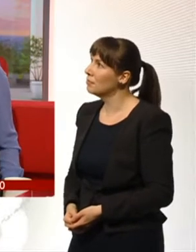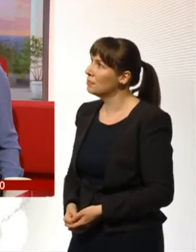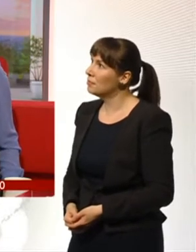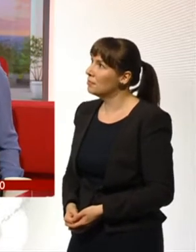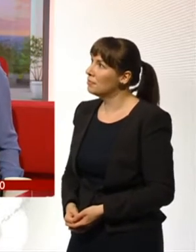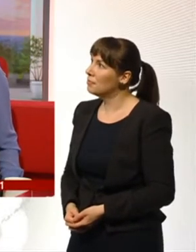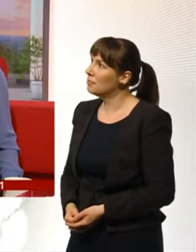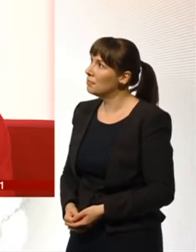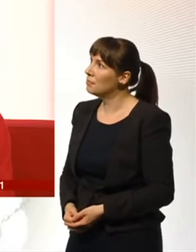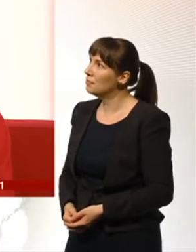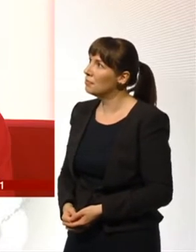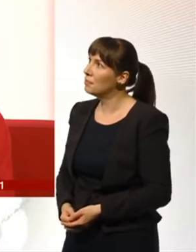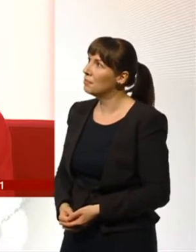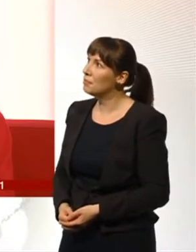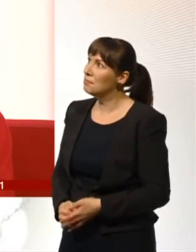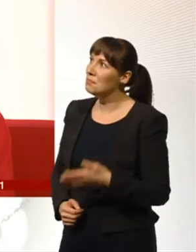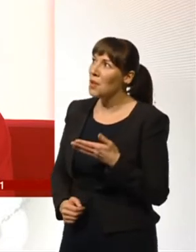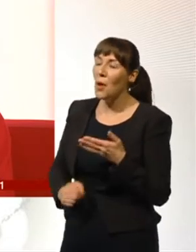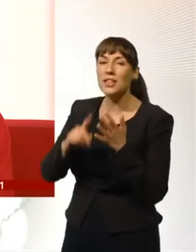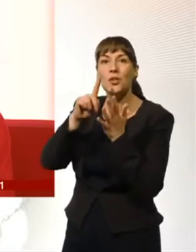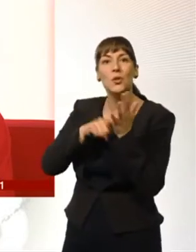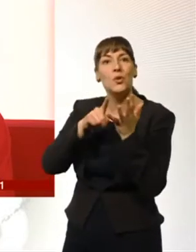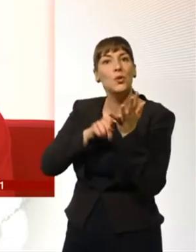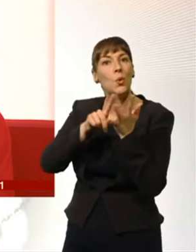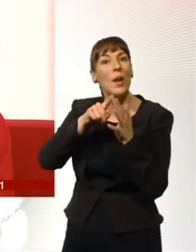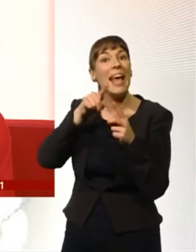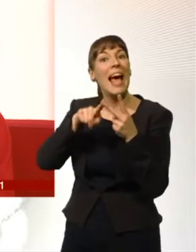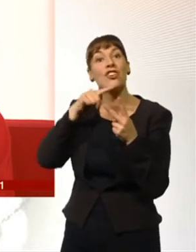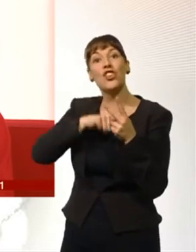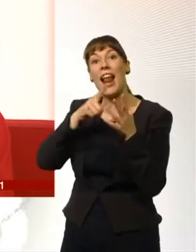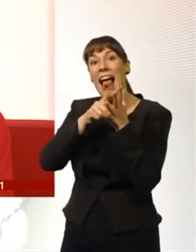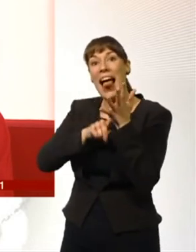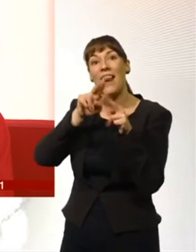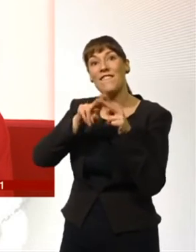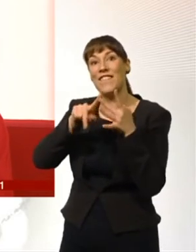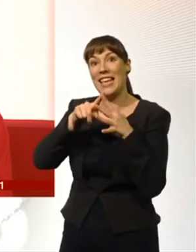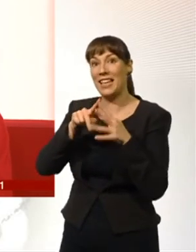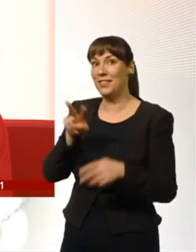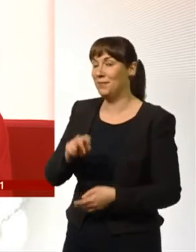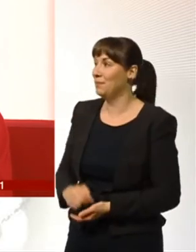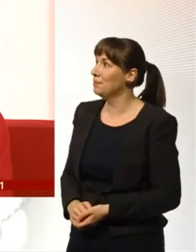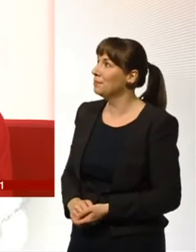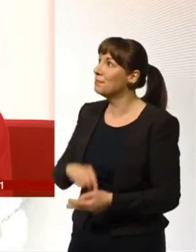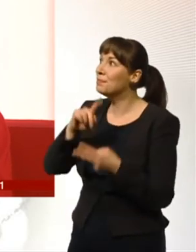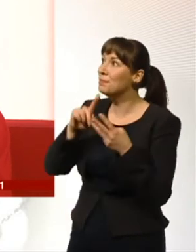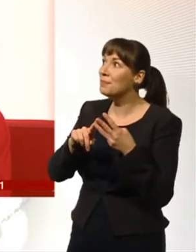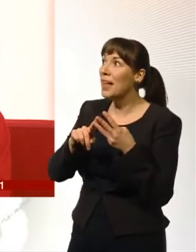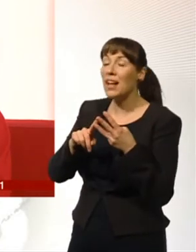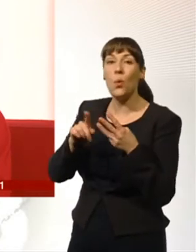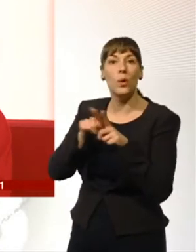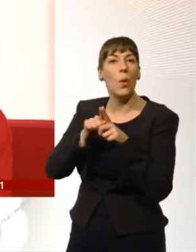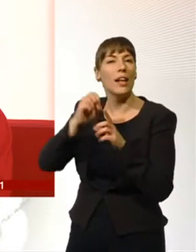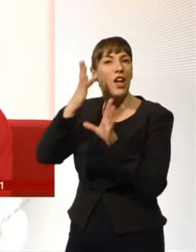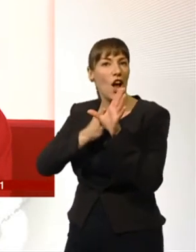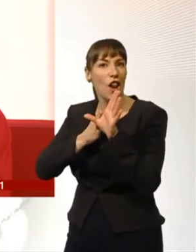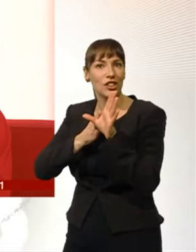us to talk about this this morning are Julie Ryan and her son Alfie. Morning. to you both. And in our London newsroom, psychologist Curran Sweet. Right, good morning to you.